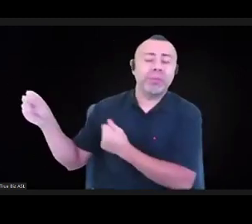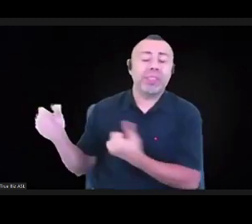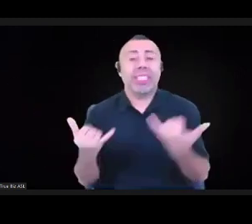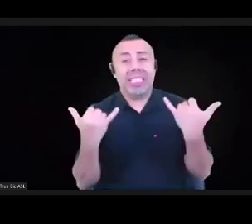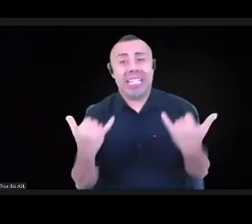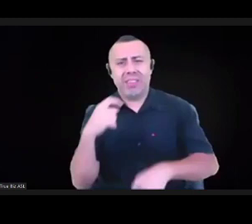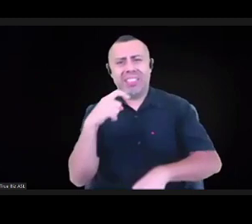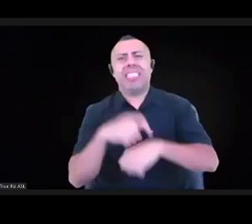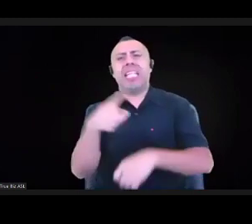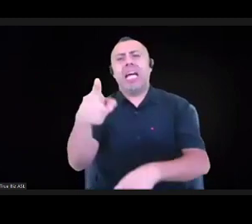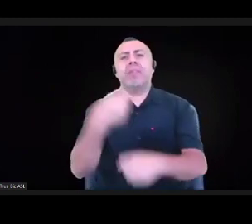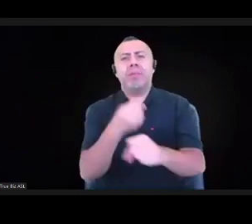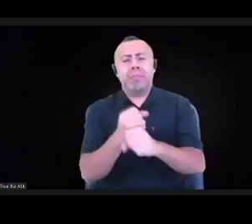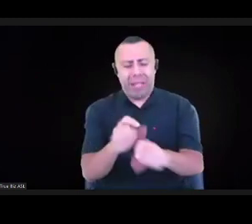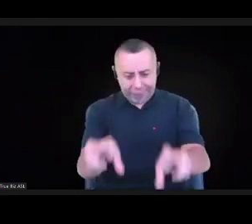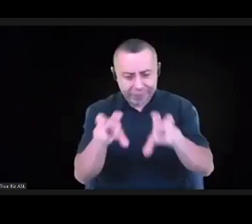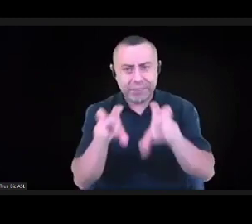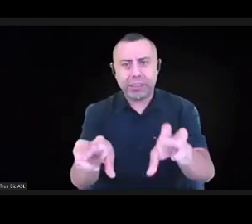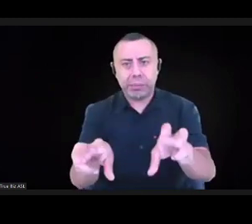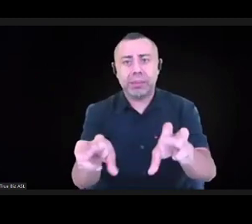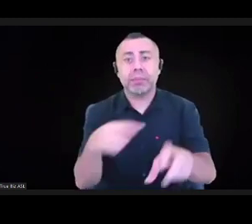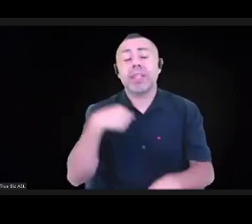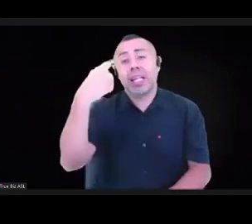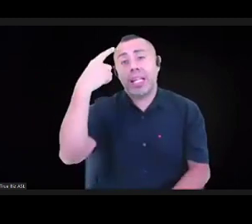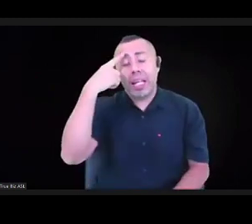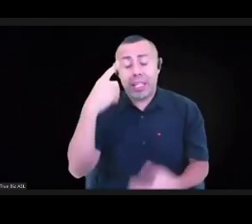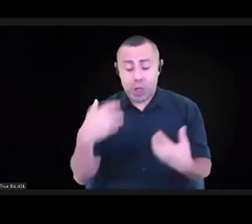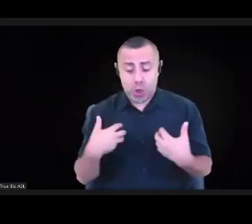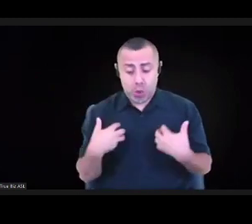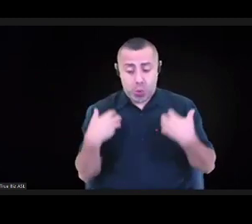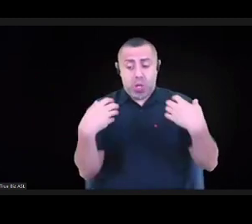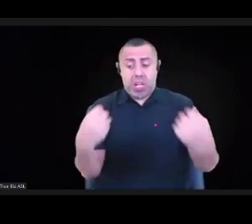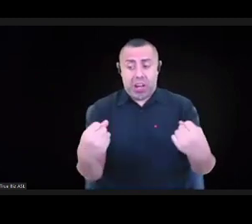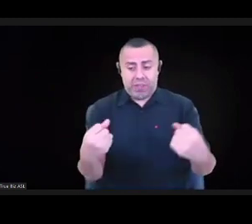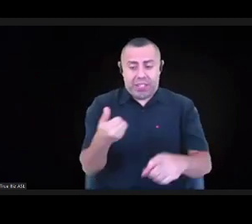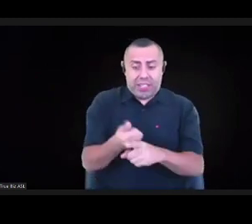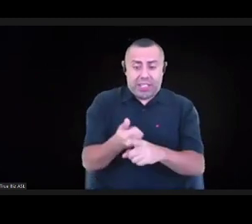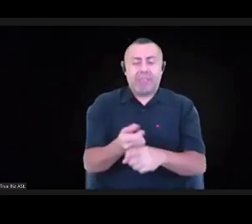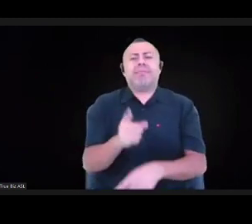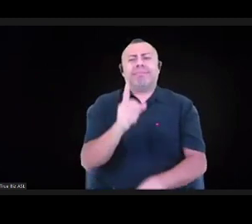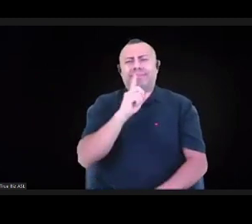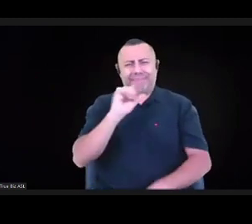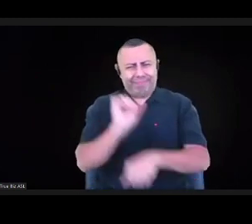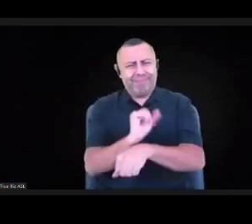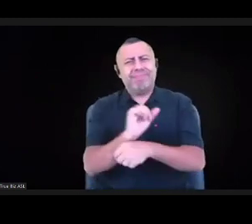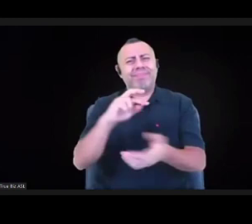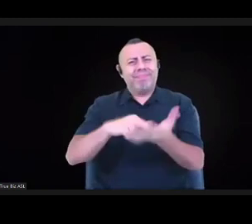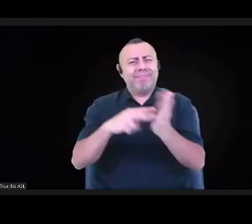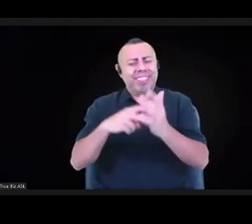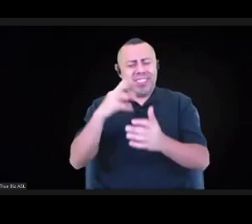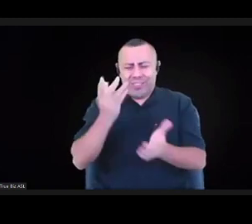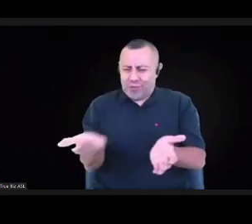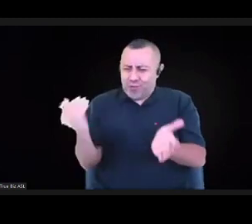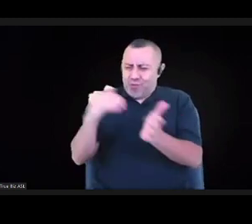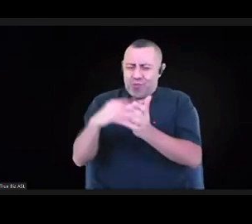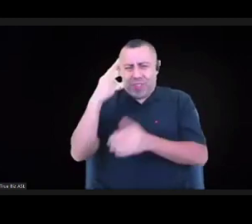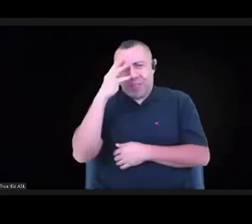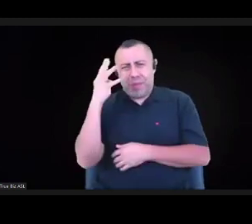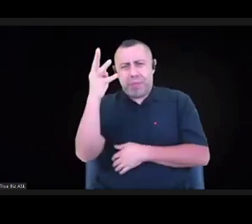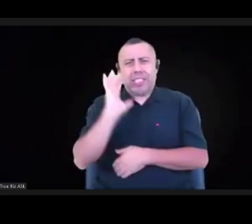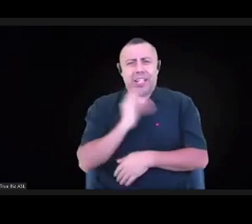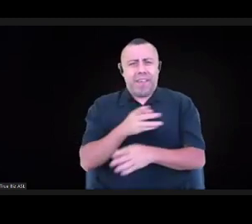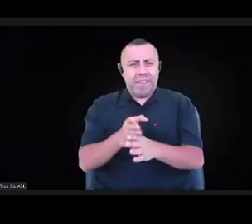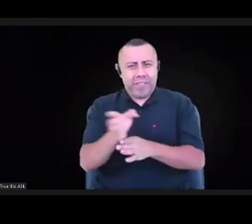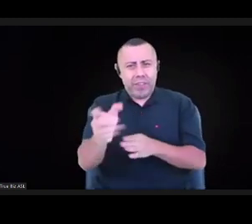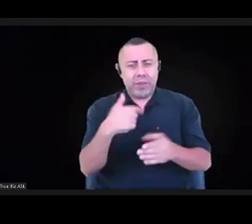recovery is reimagining our field. We have had success as a practice in the City of Seattle utilizing racial equity toolkits to center